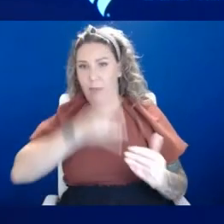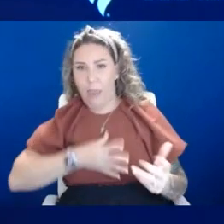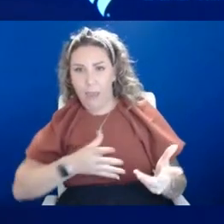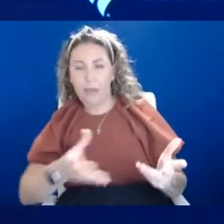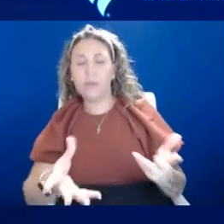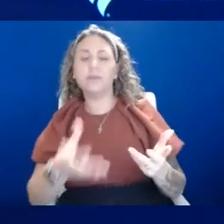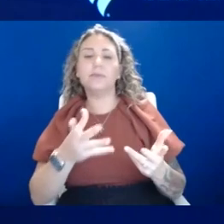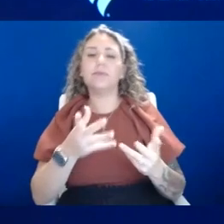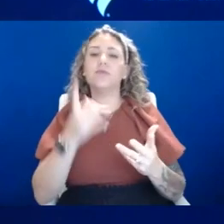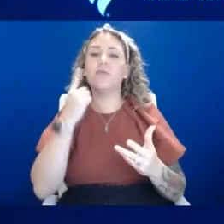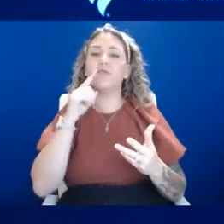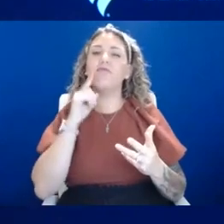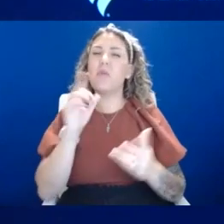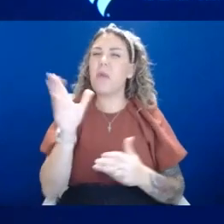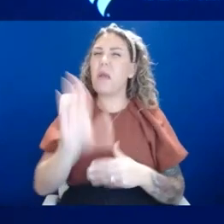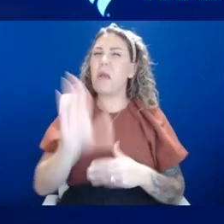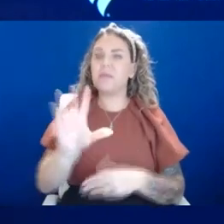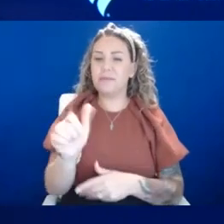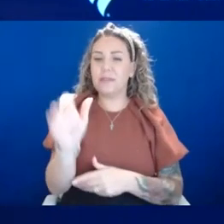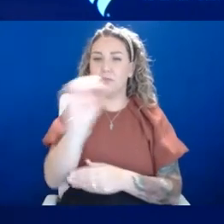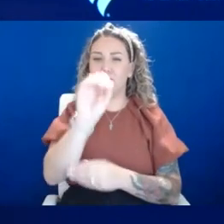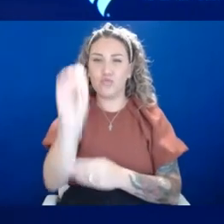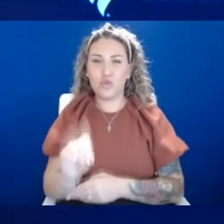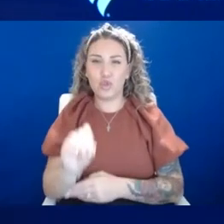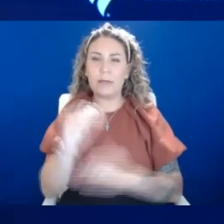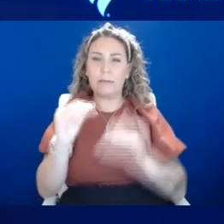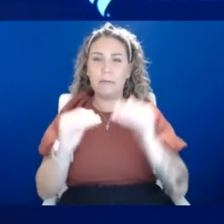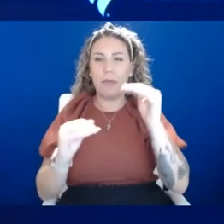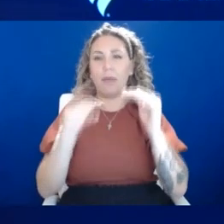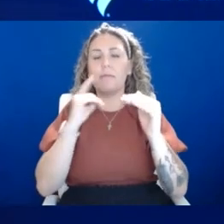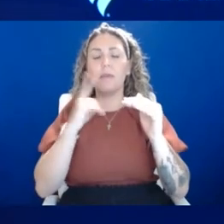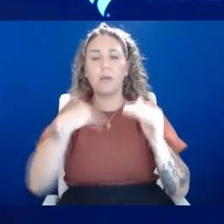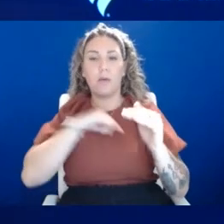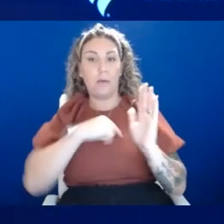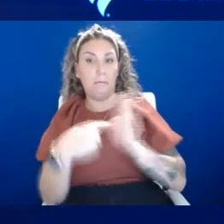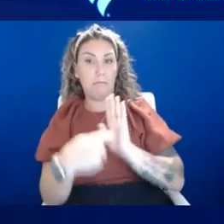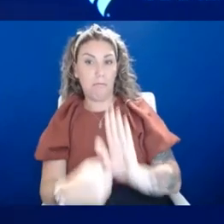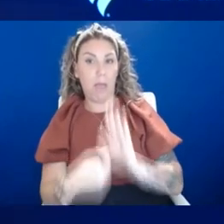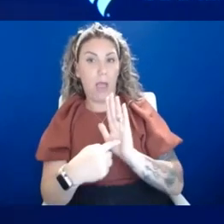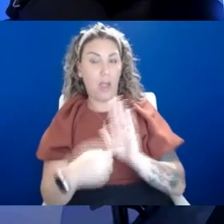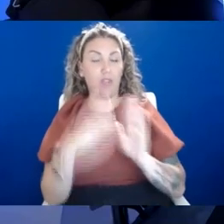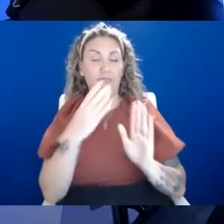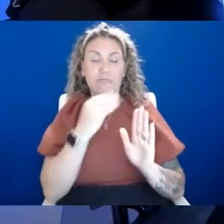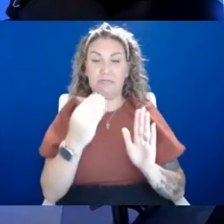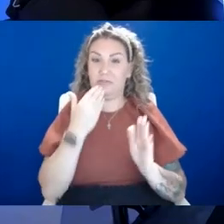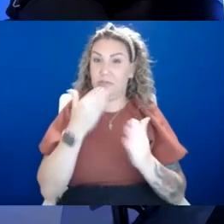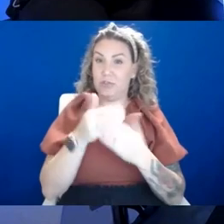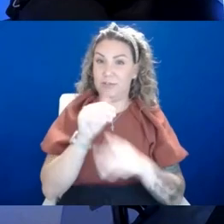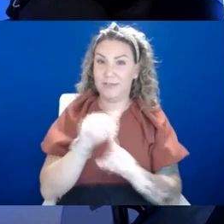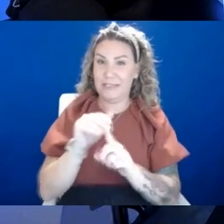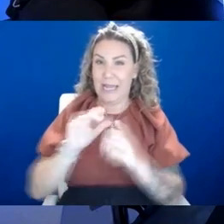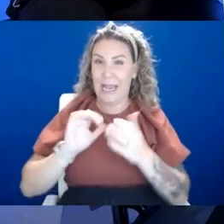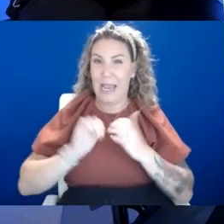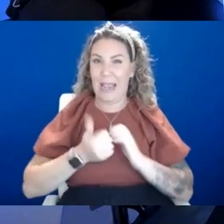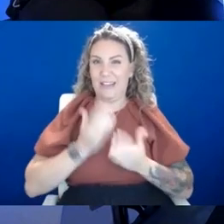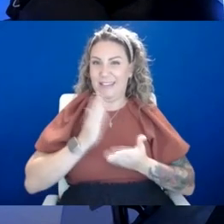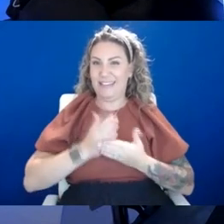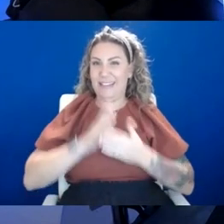um, yeah, we're modeling behavior. We're passing it down in our genes. And so all of those are, uh, good reminders and good things to think about. So do we break those habits?